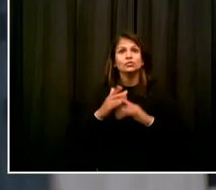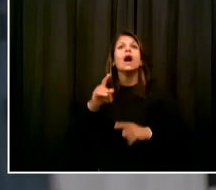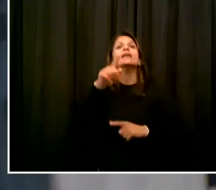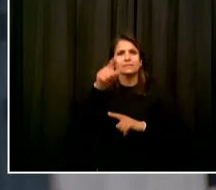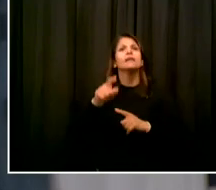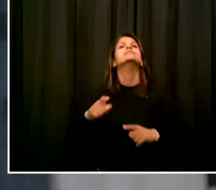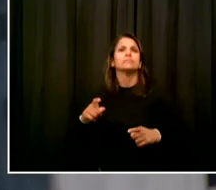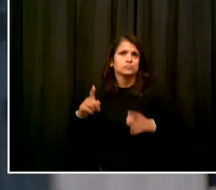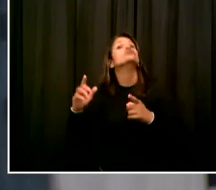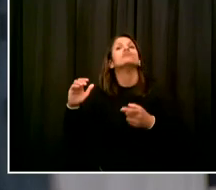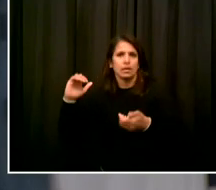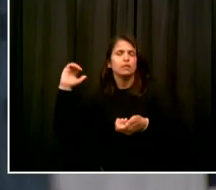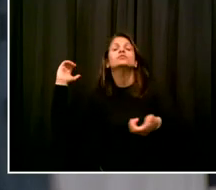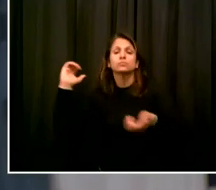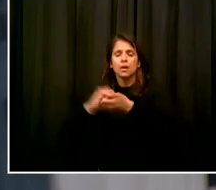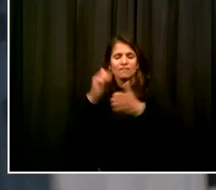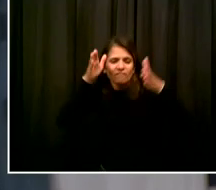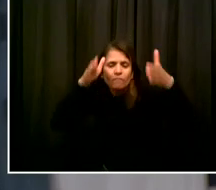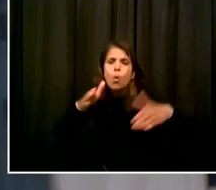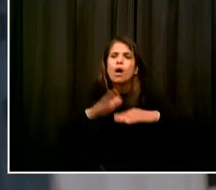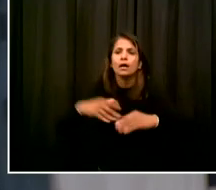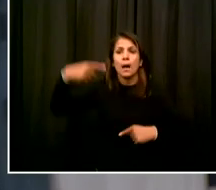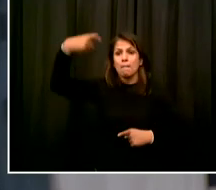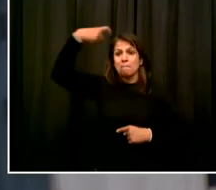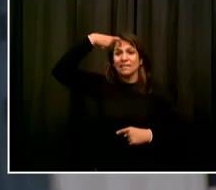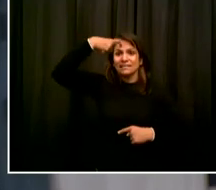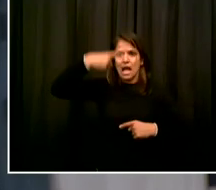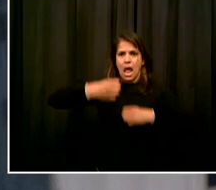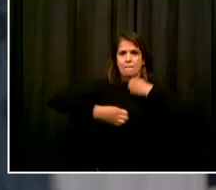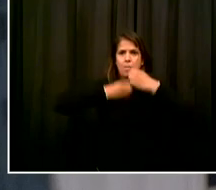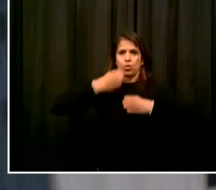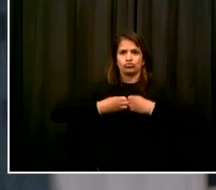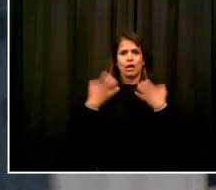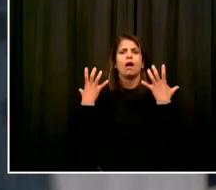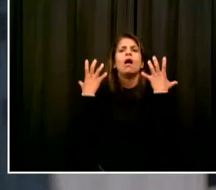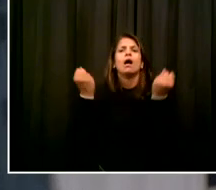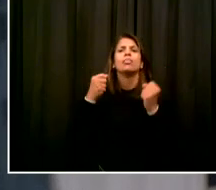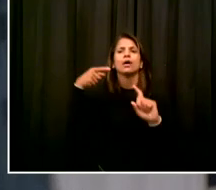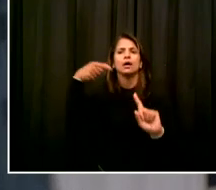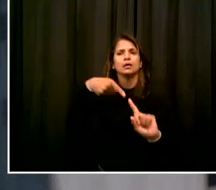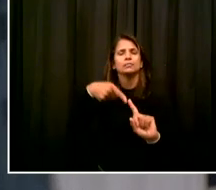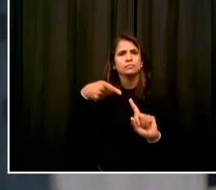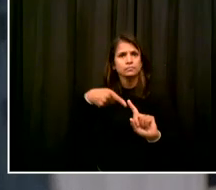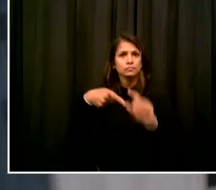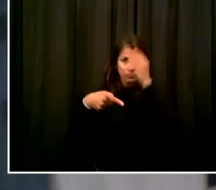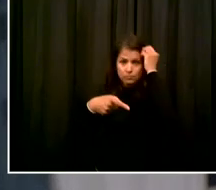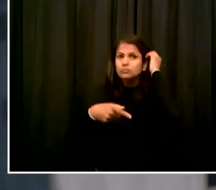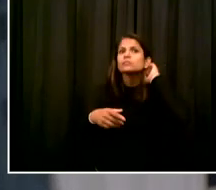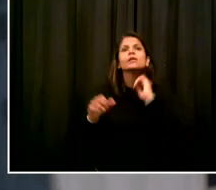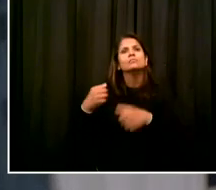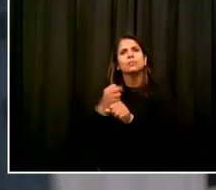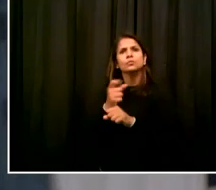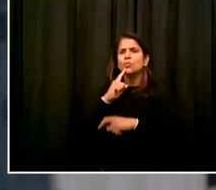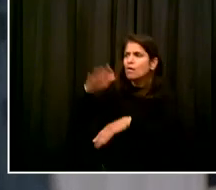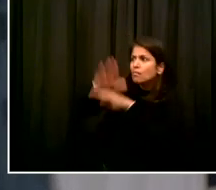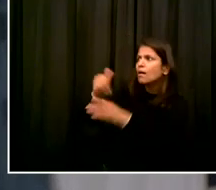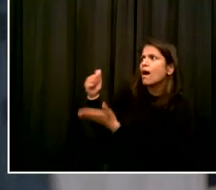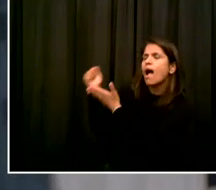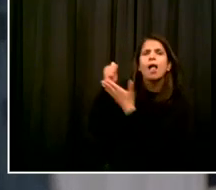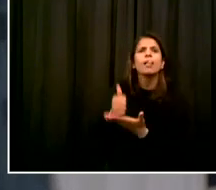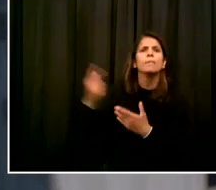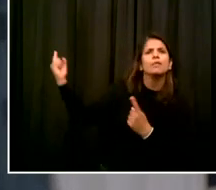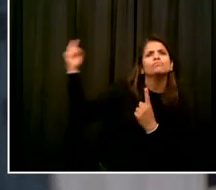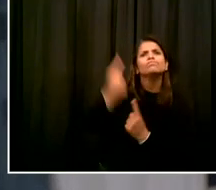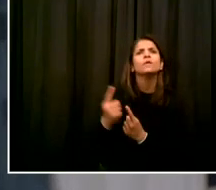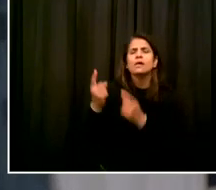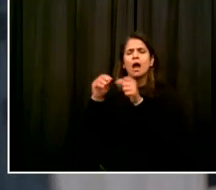a helpline for educators and school staff to call to consult on best practices and classroom strategies for assisting students